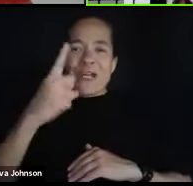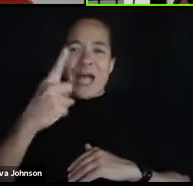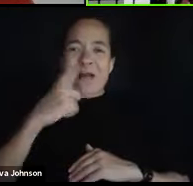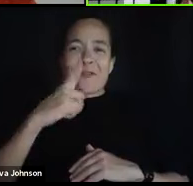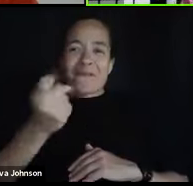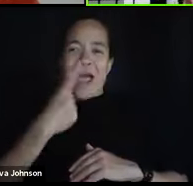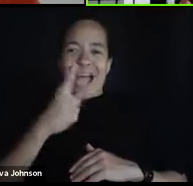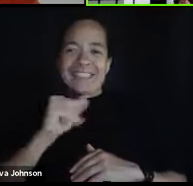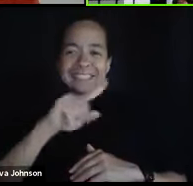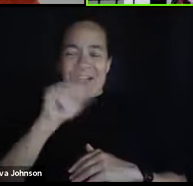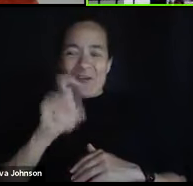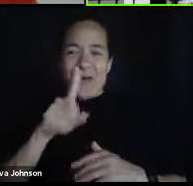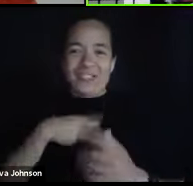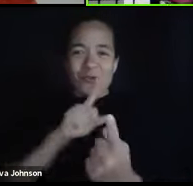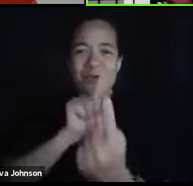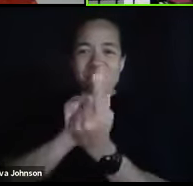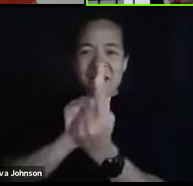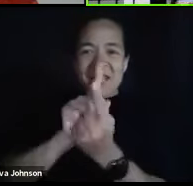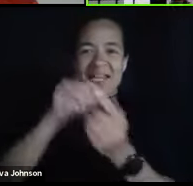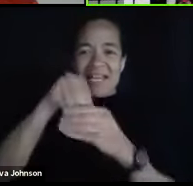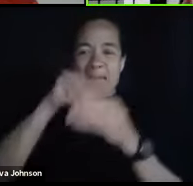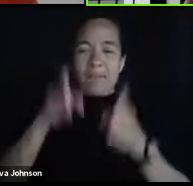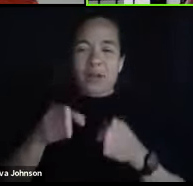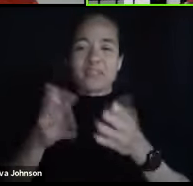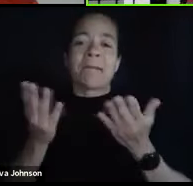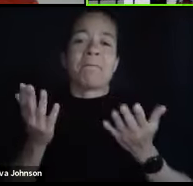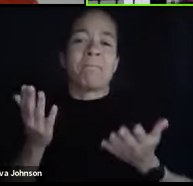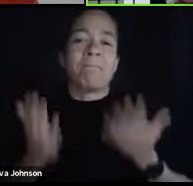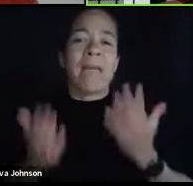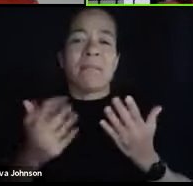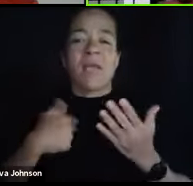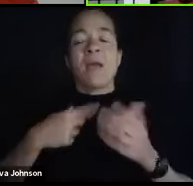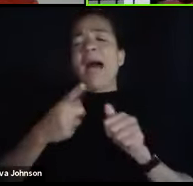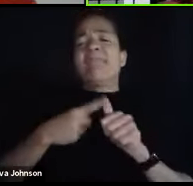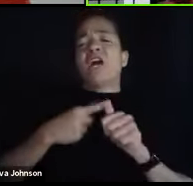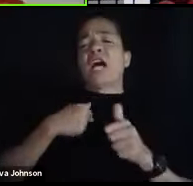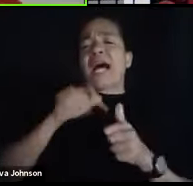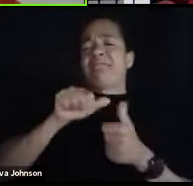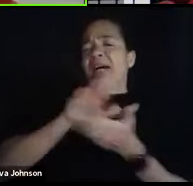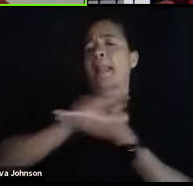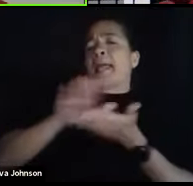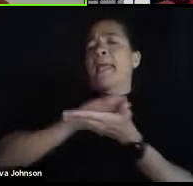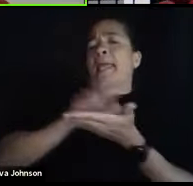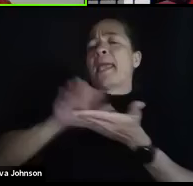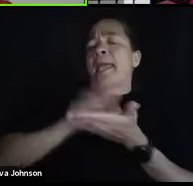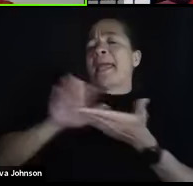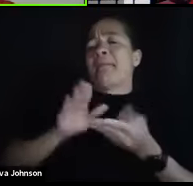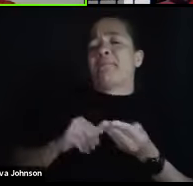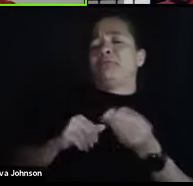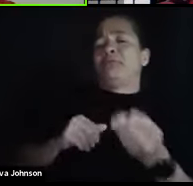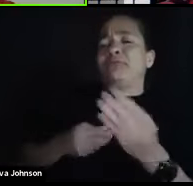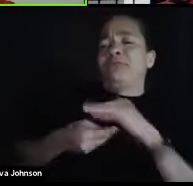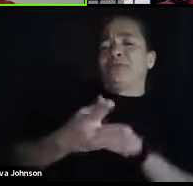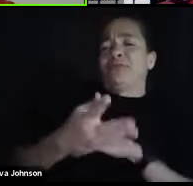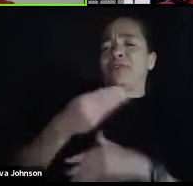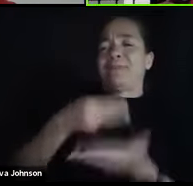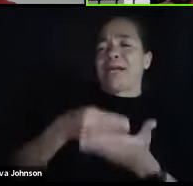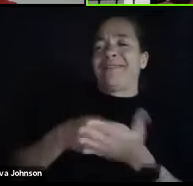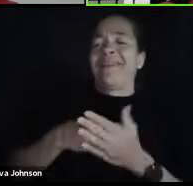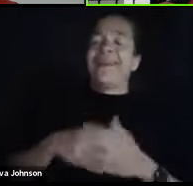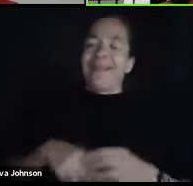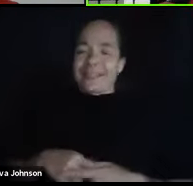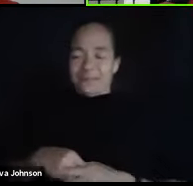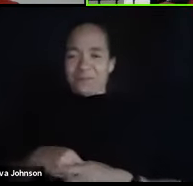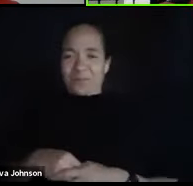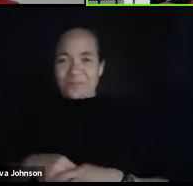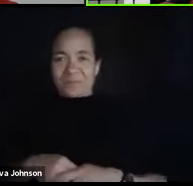when I meet you in person, maybe. Okay, we'll sanitize it before we exchange money. But one of the ways that